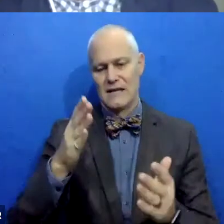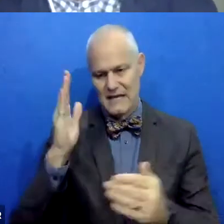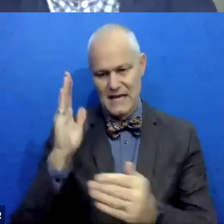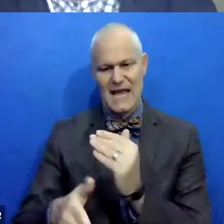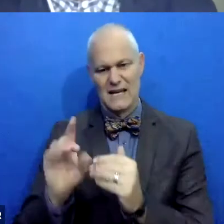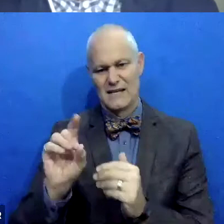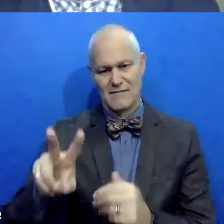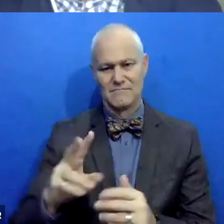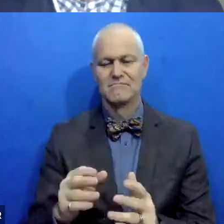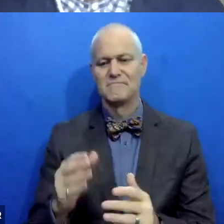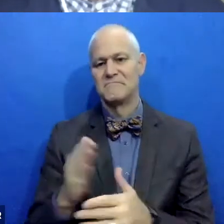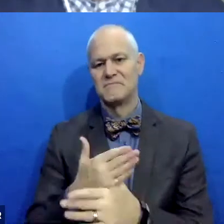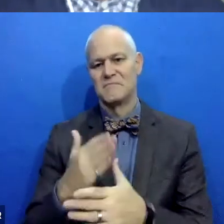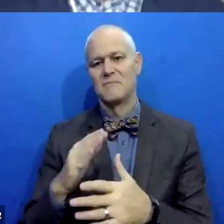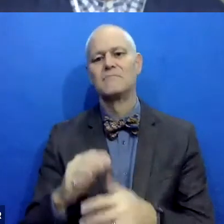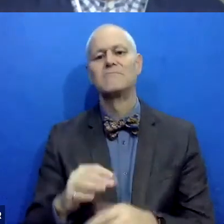say in closing.